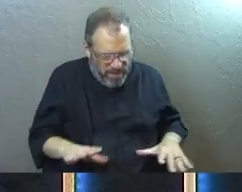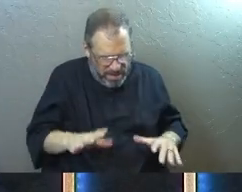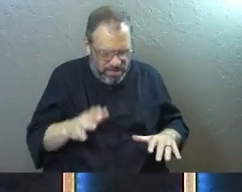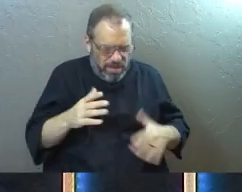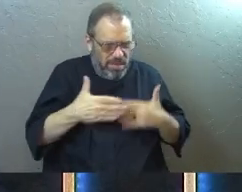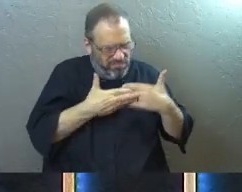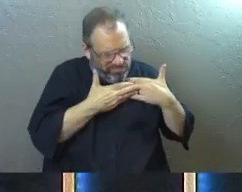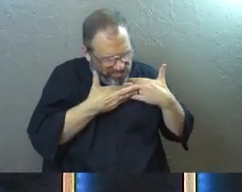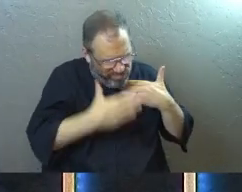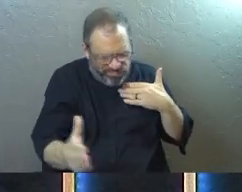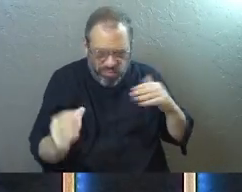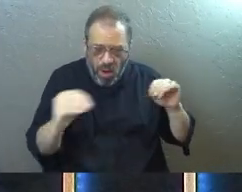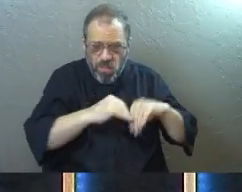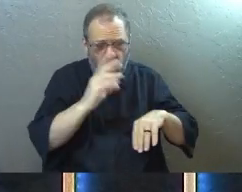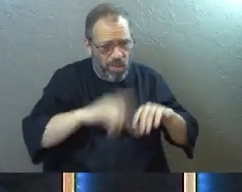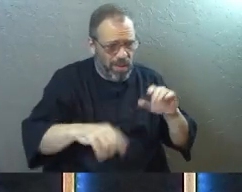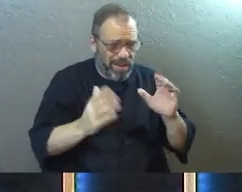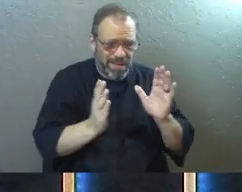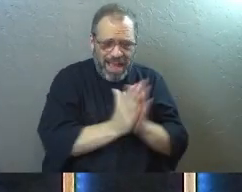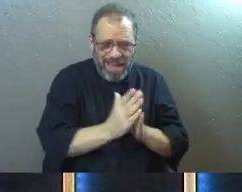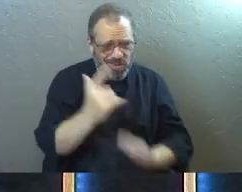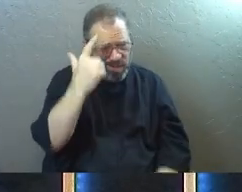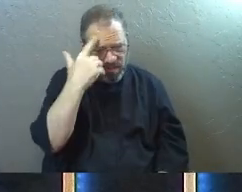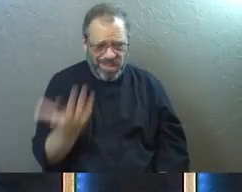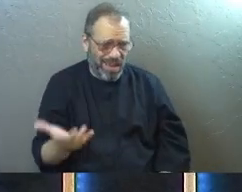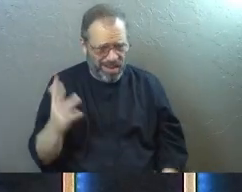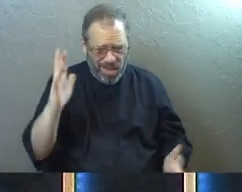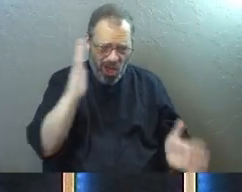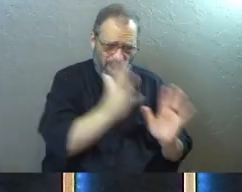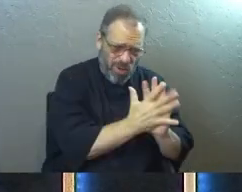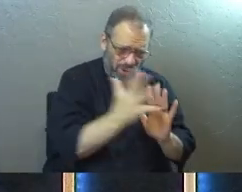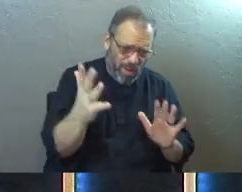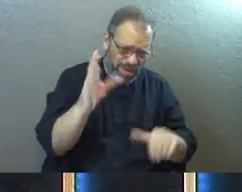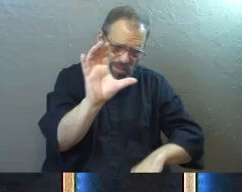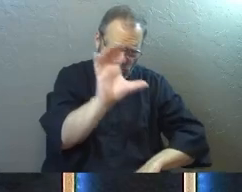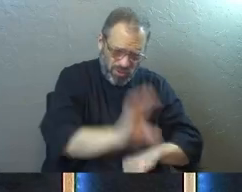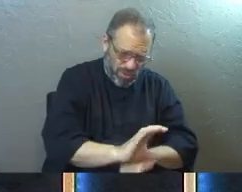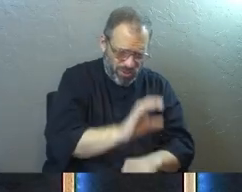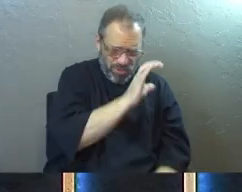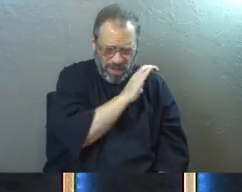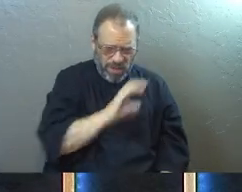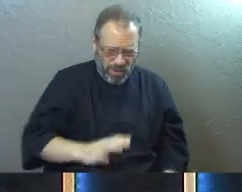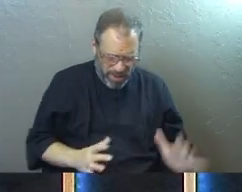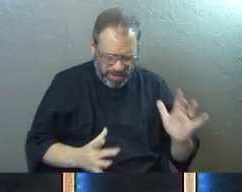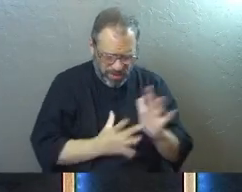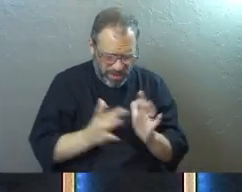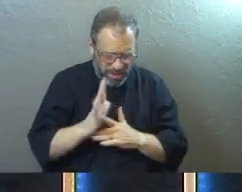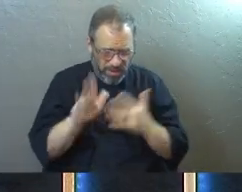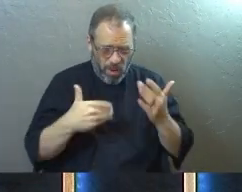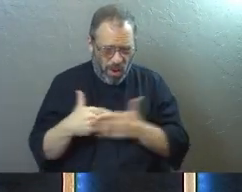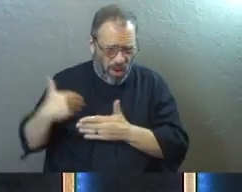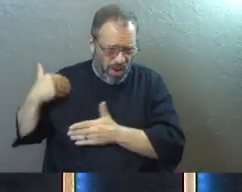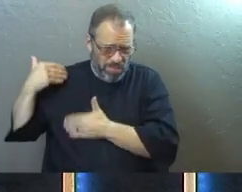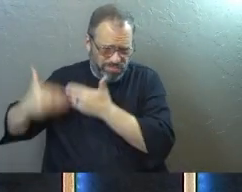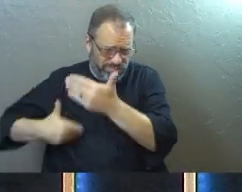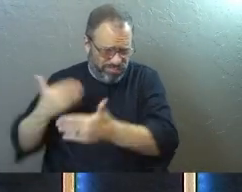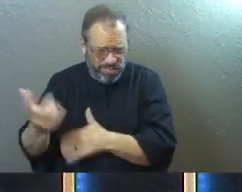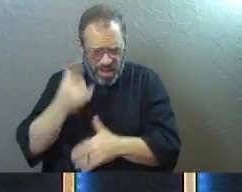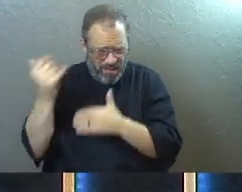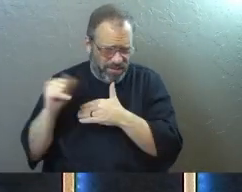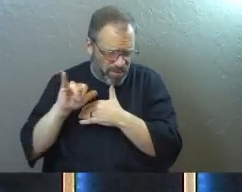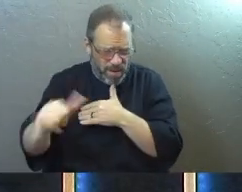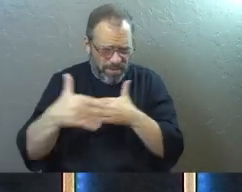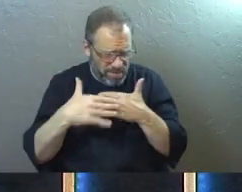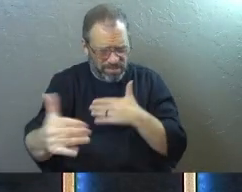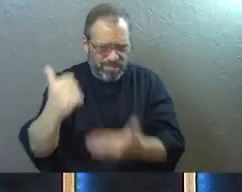infinitely more than we might ask or think. Glory to him in the church and in Christ Jesus through all generations forever and